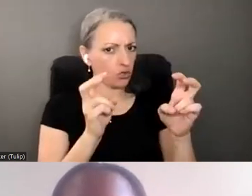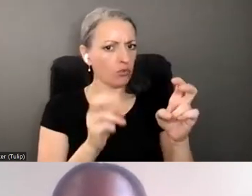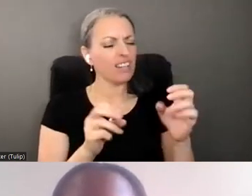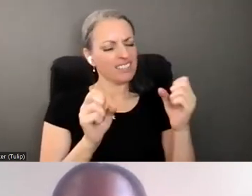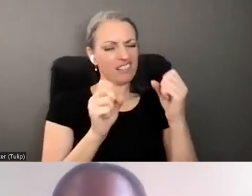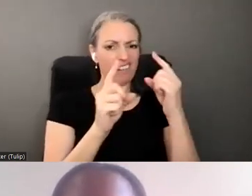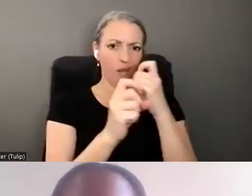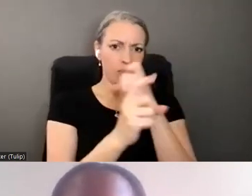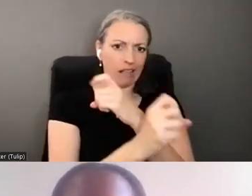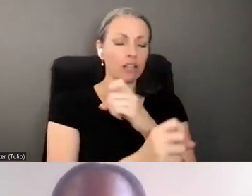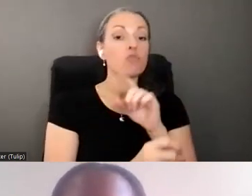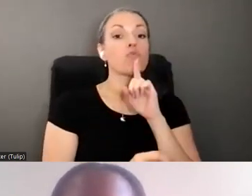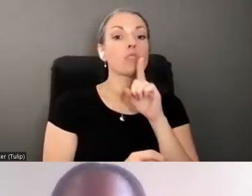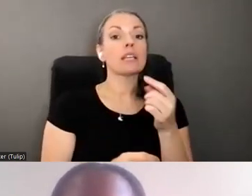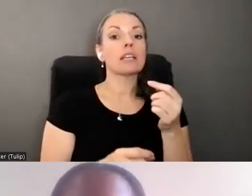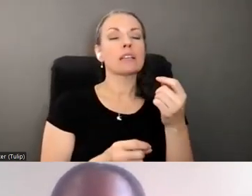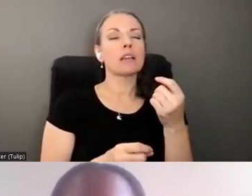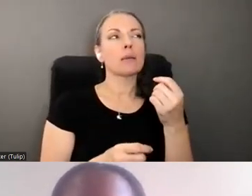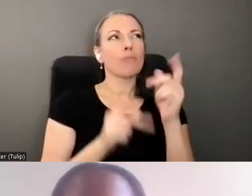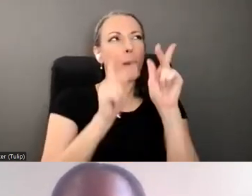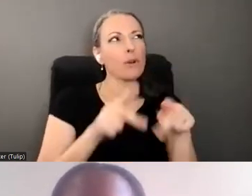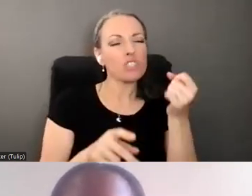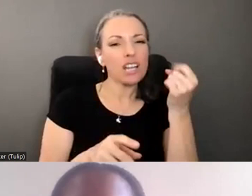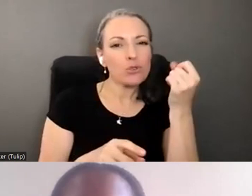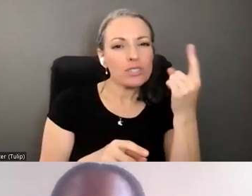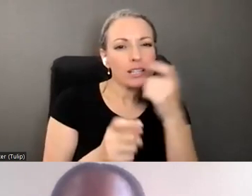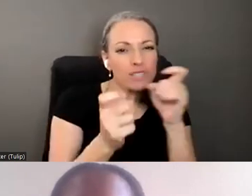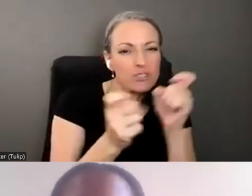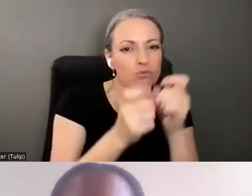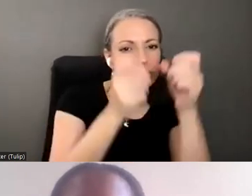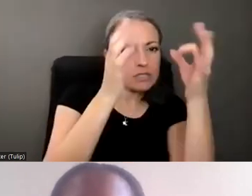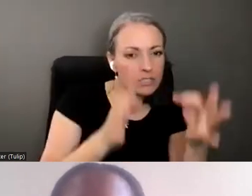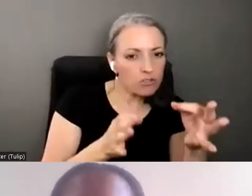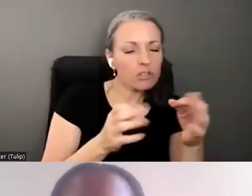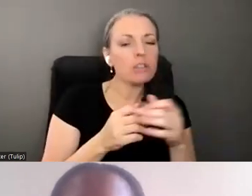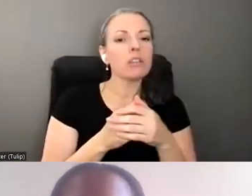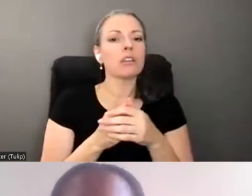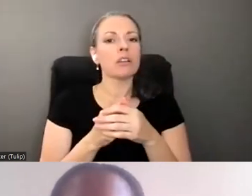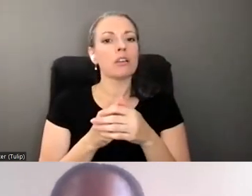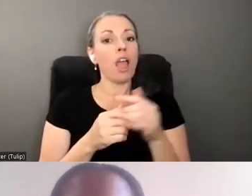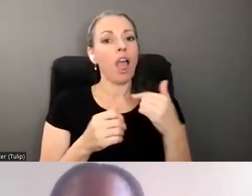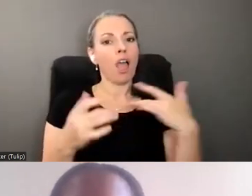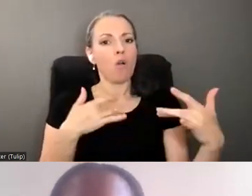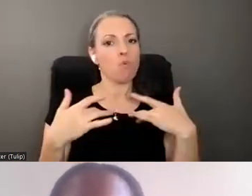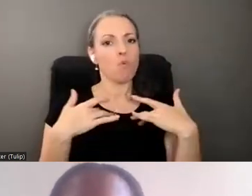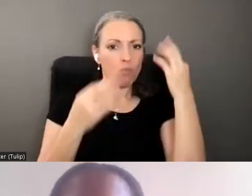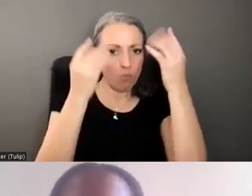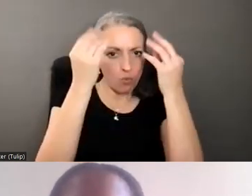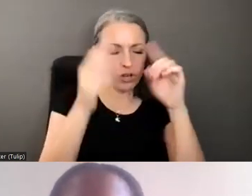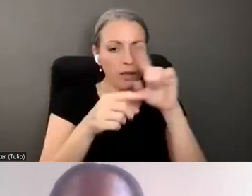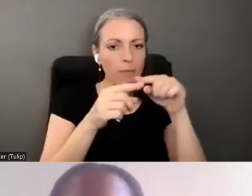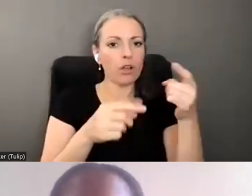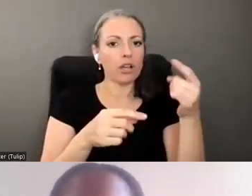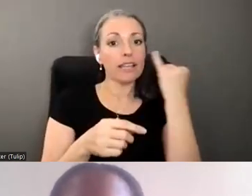somebody understands at a certain point of time about a certain decision. And I worry about whether or not we have